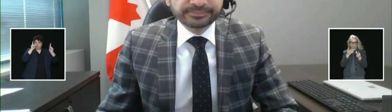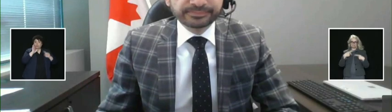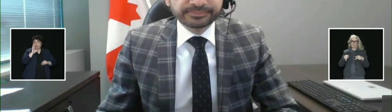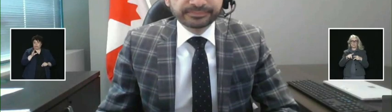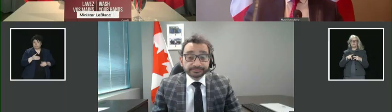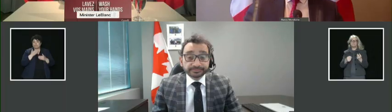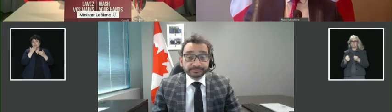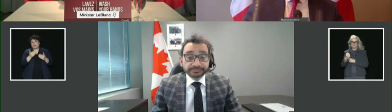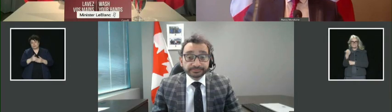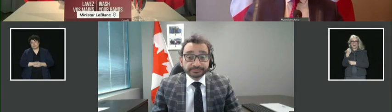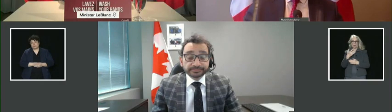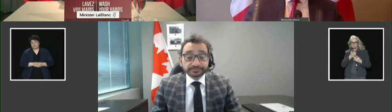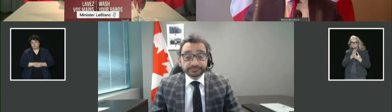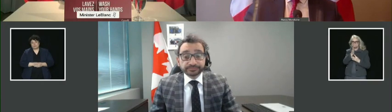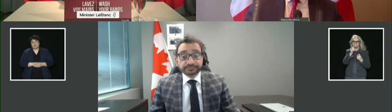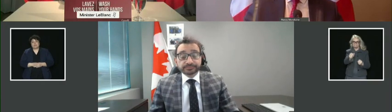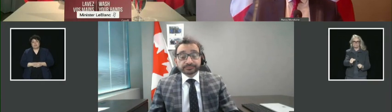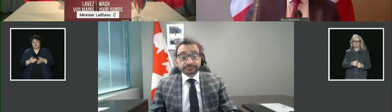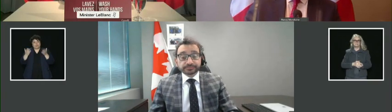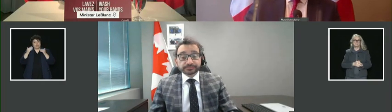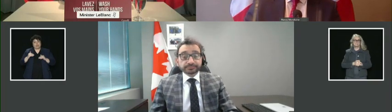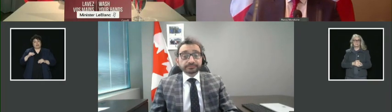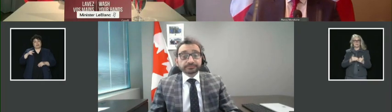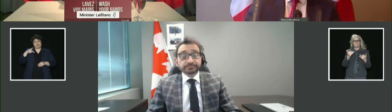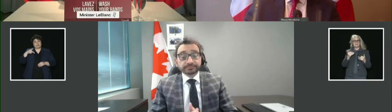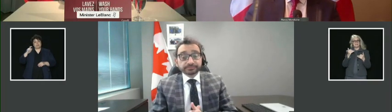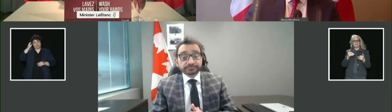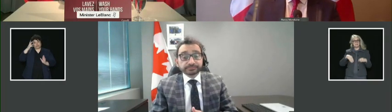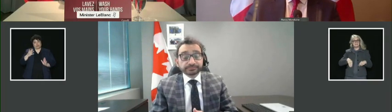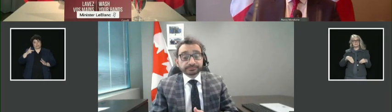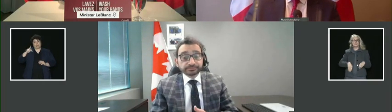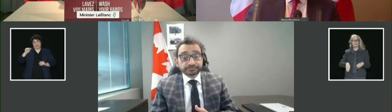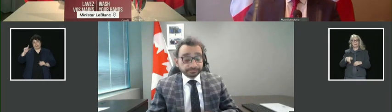Merci. Thank you. We will now send it to Minister Patti Haidou.